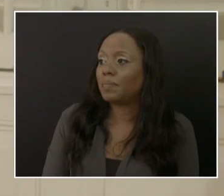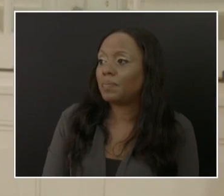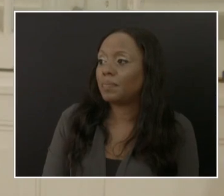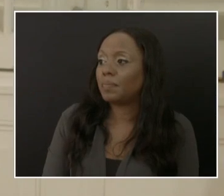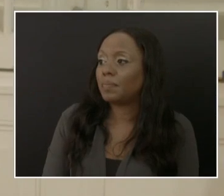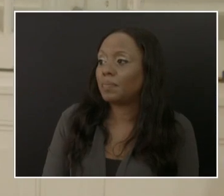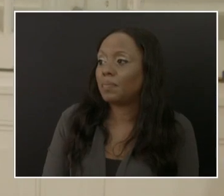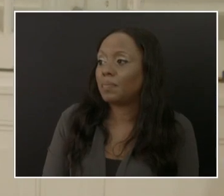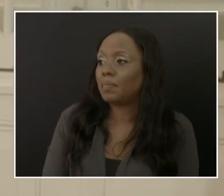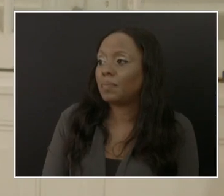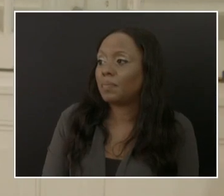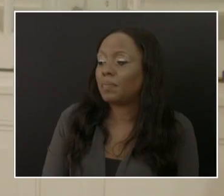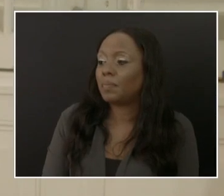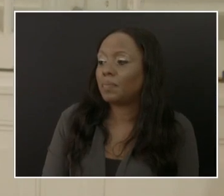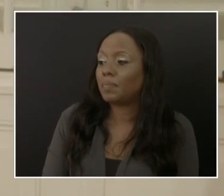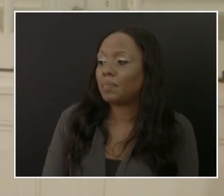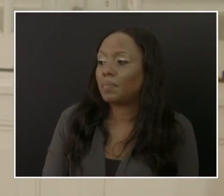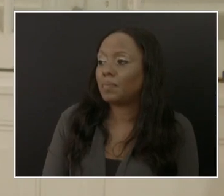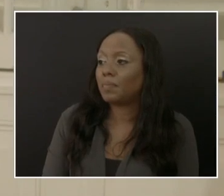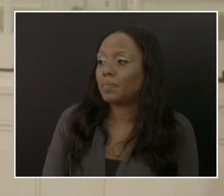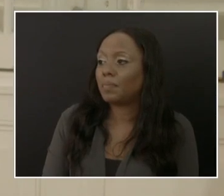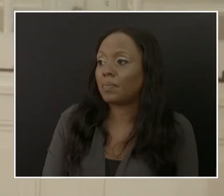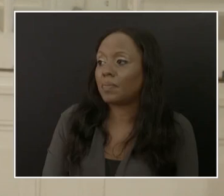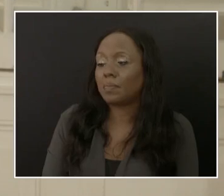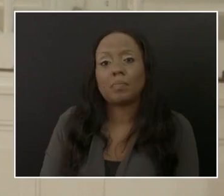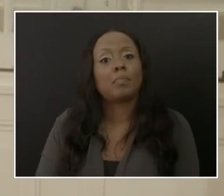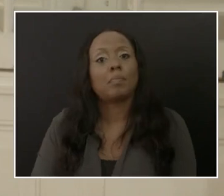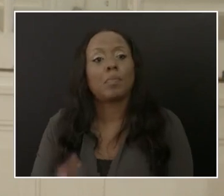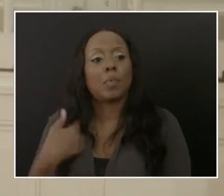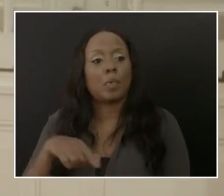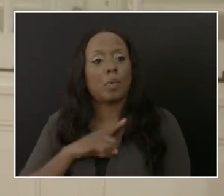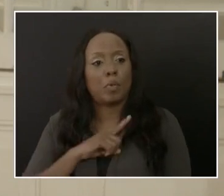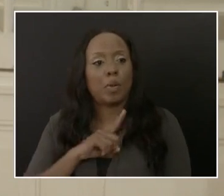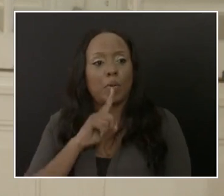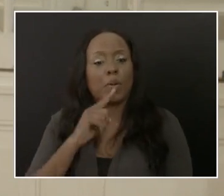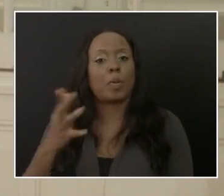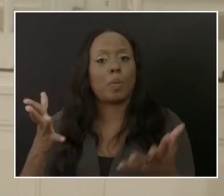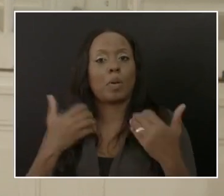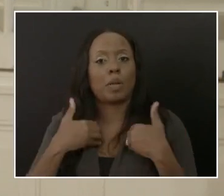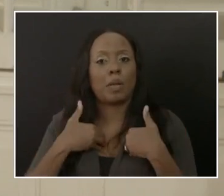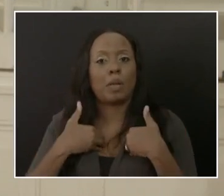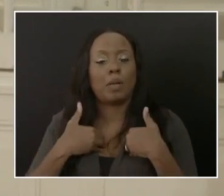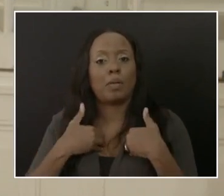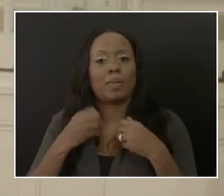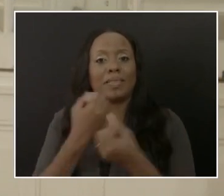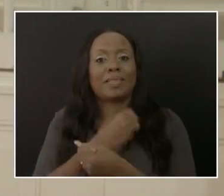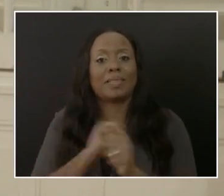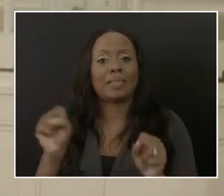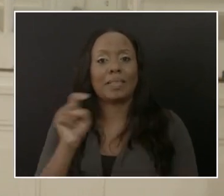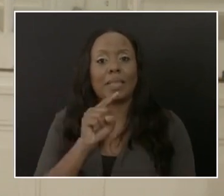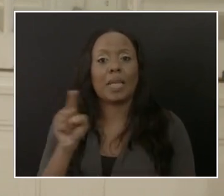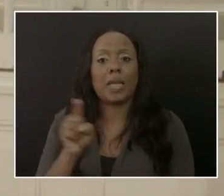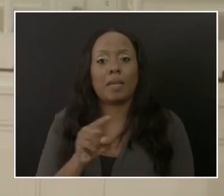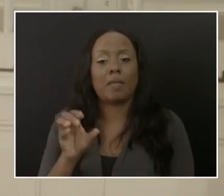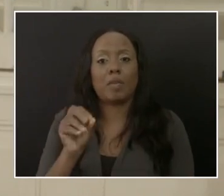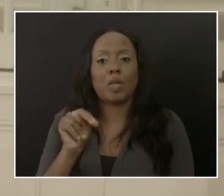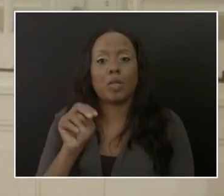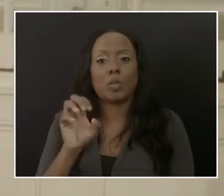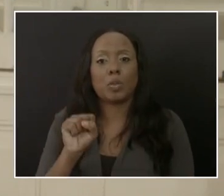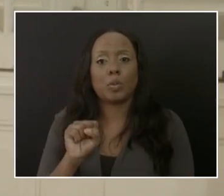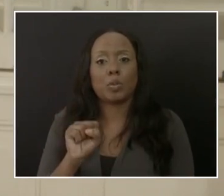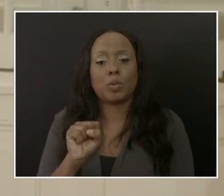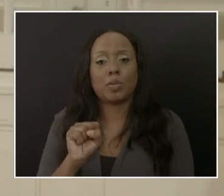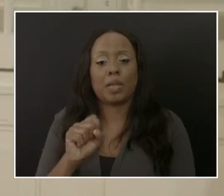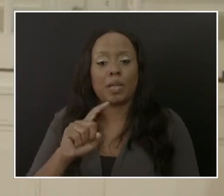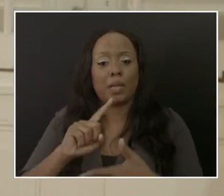to have Safe Zones at the Queen Elizabeth Hospital, District Hospitals, and the Psychiatric Hospitals.